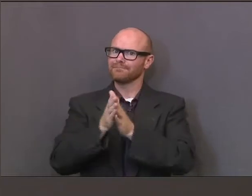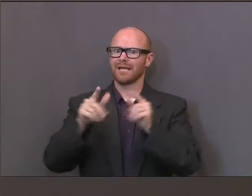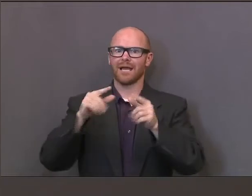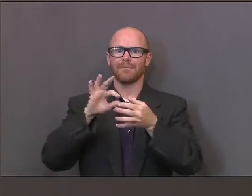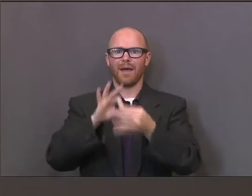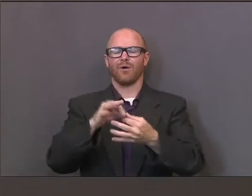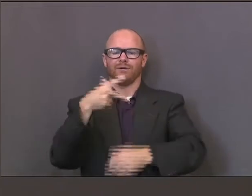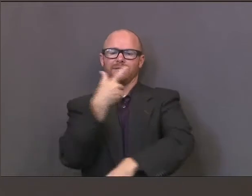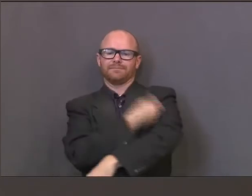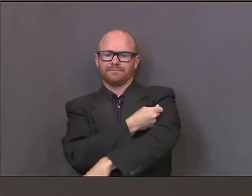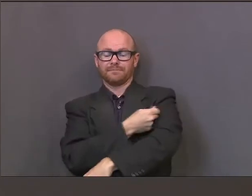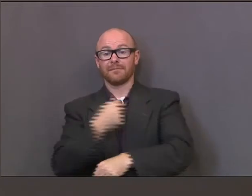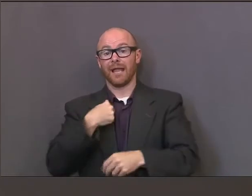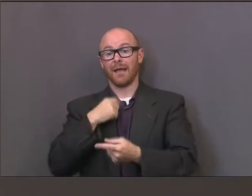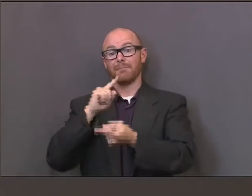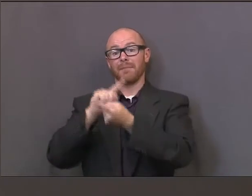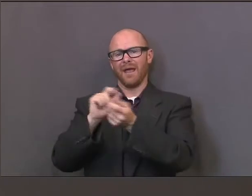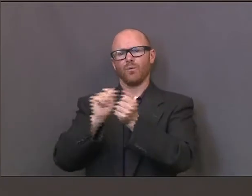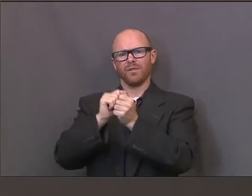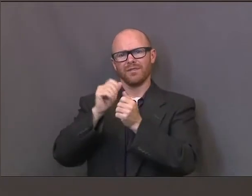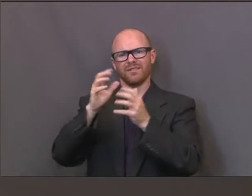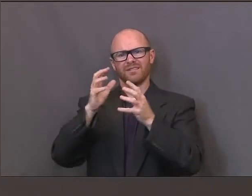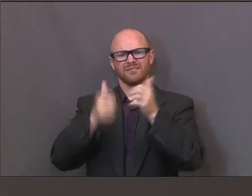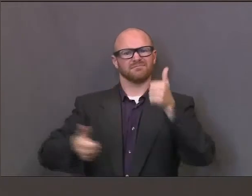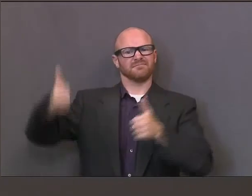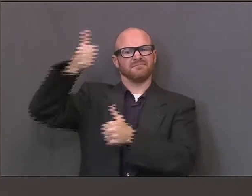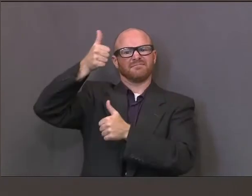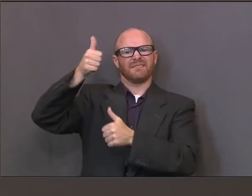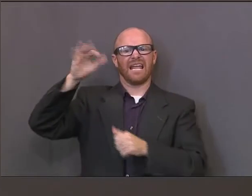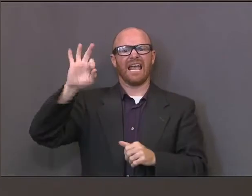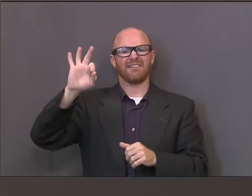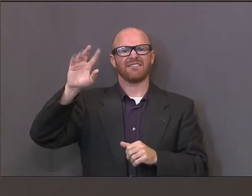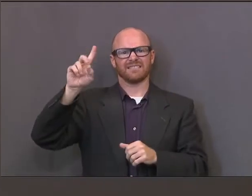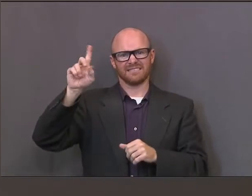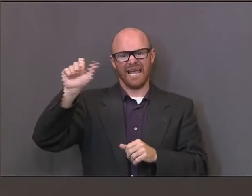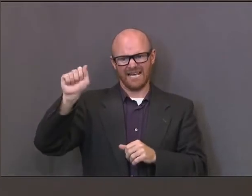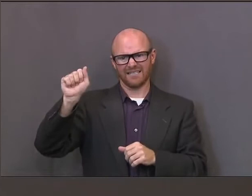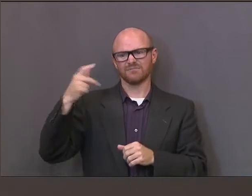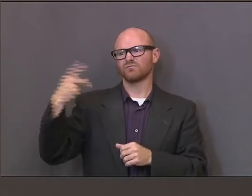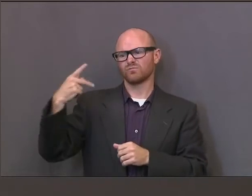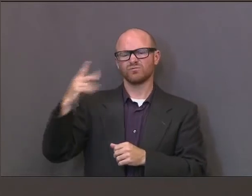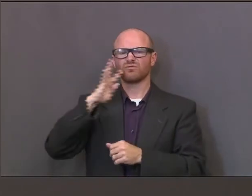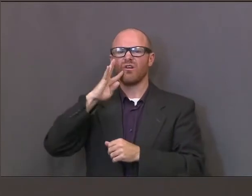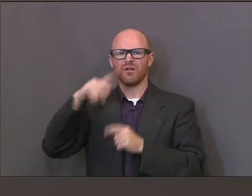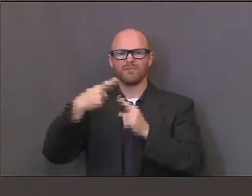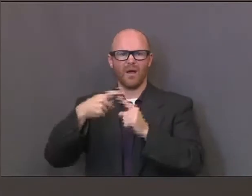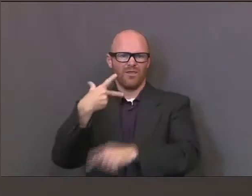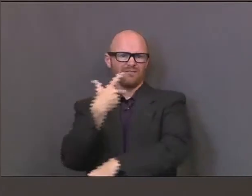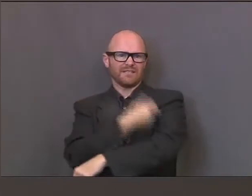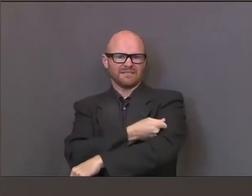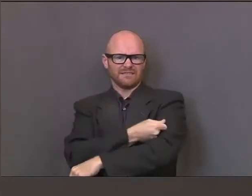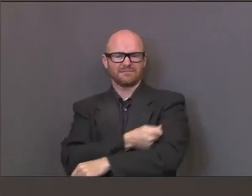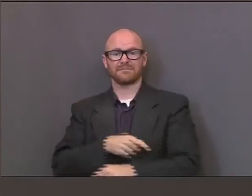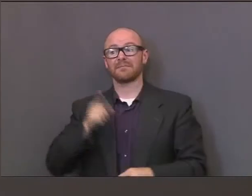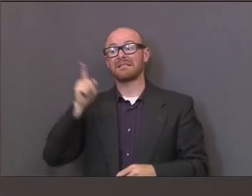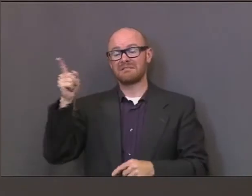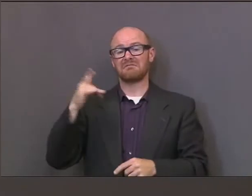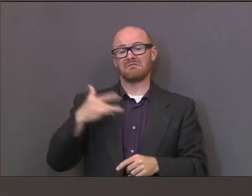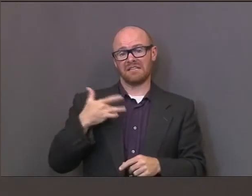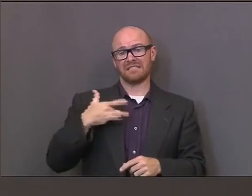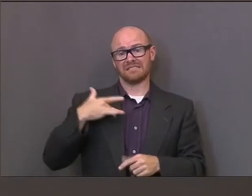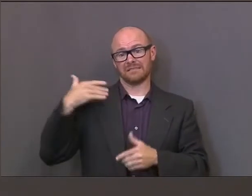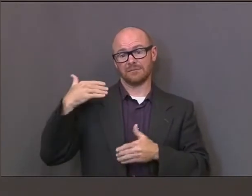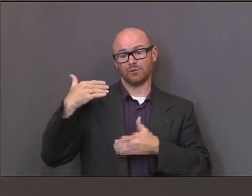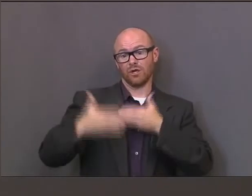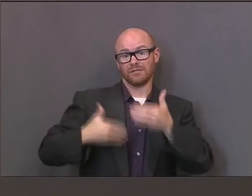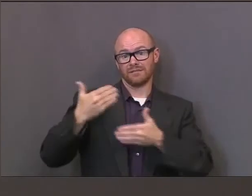and talked about the vaccine. He's indicated that the process they've